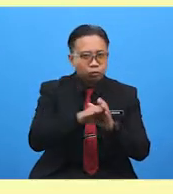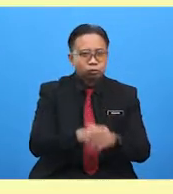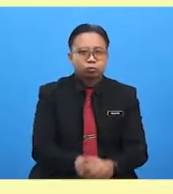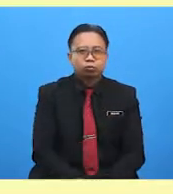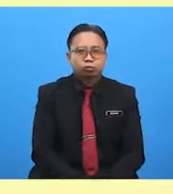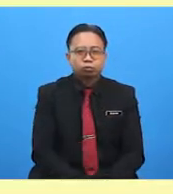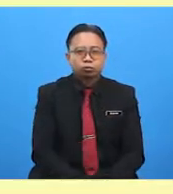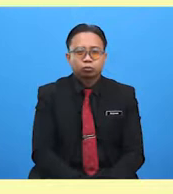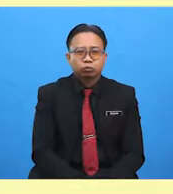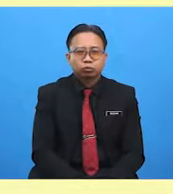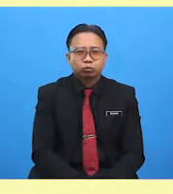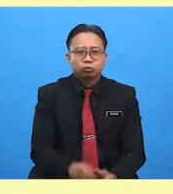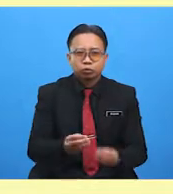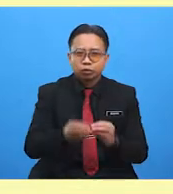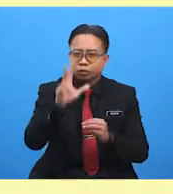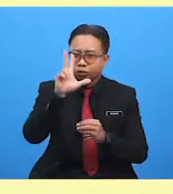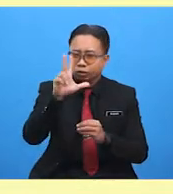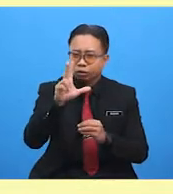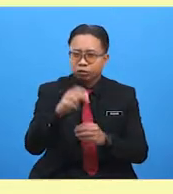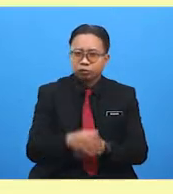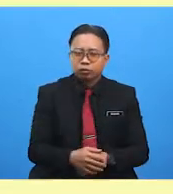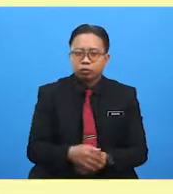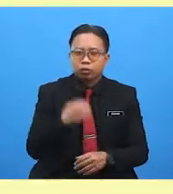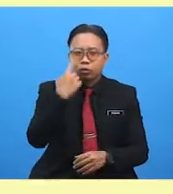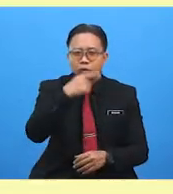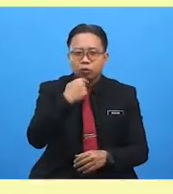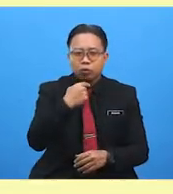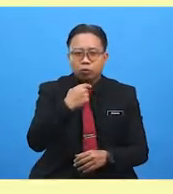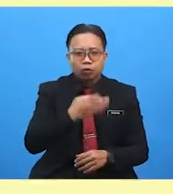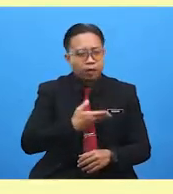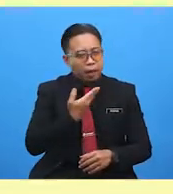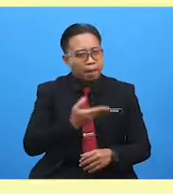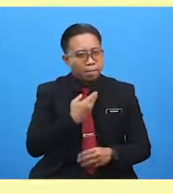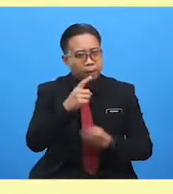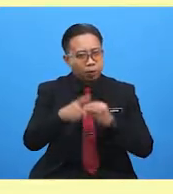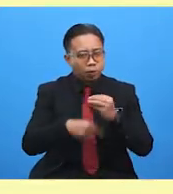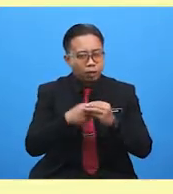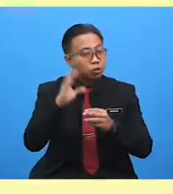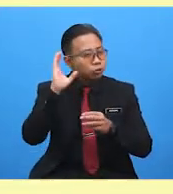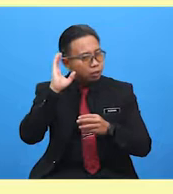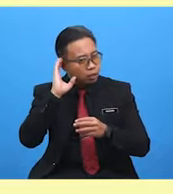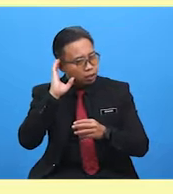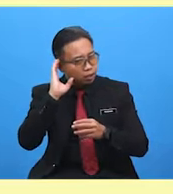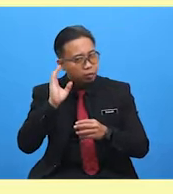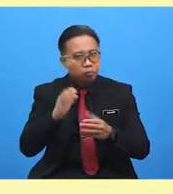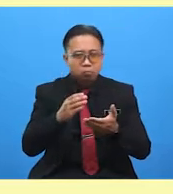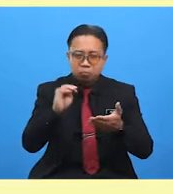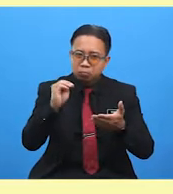Question three. Who felt happy when she heard some news?